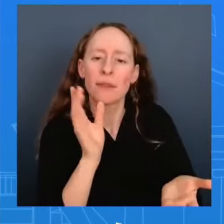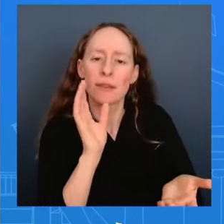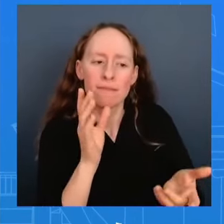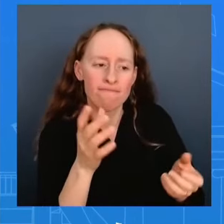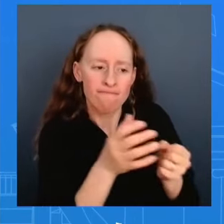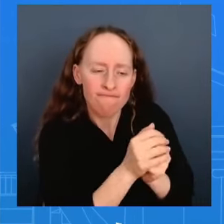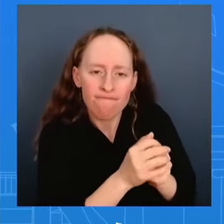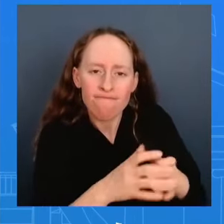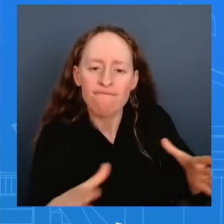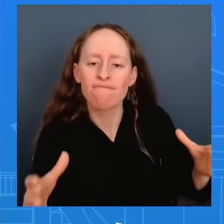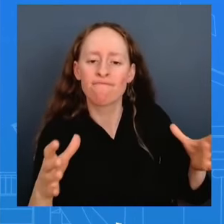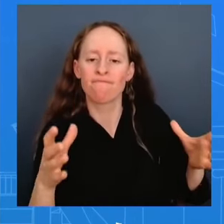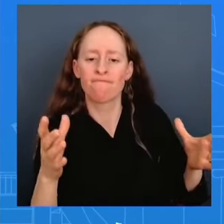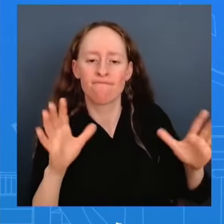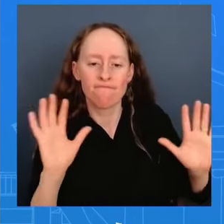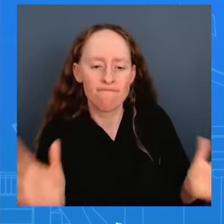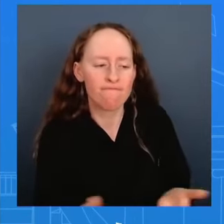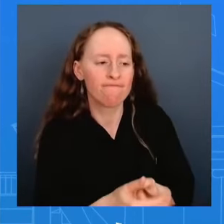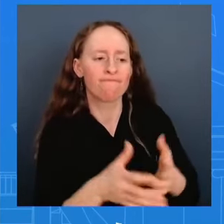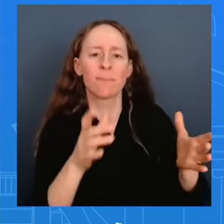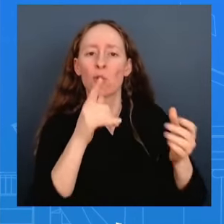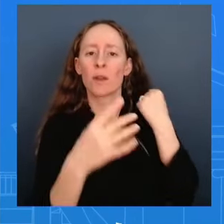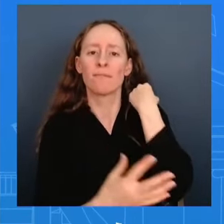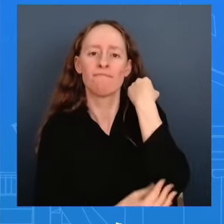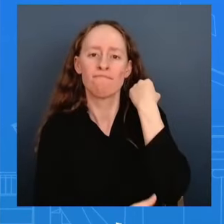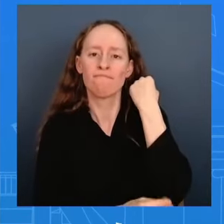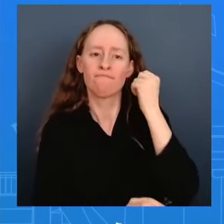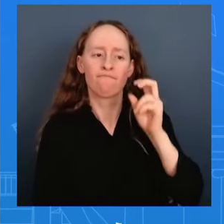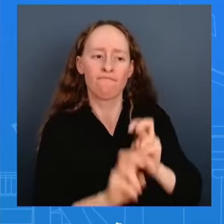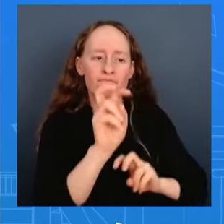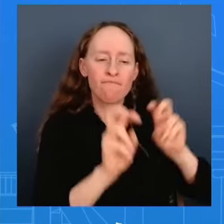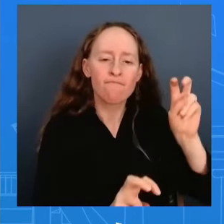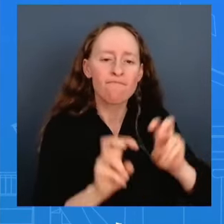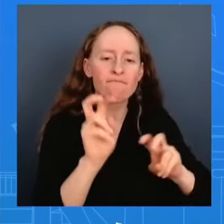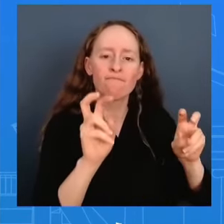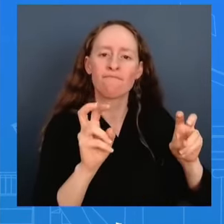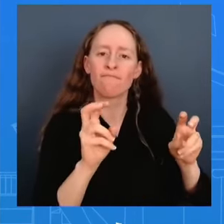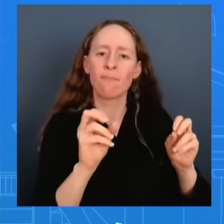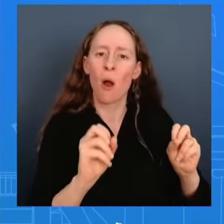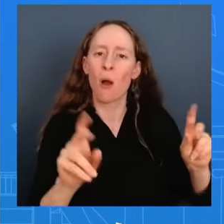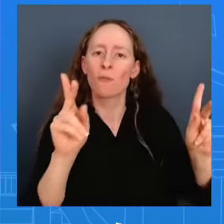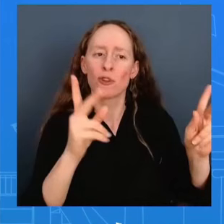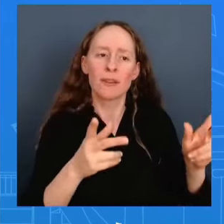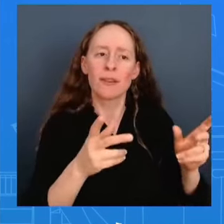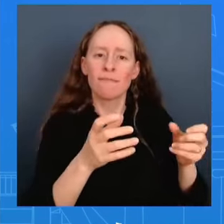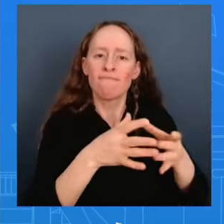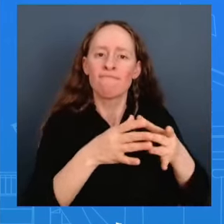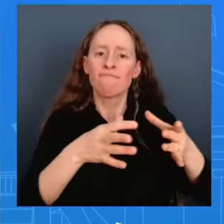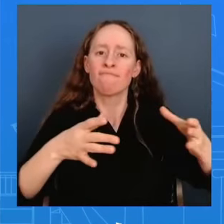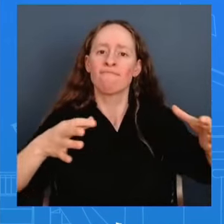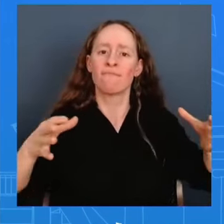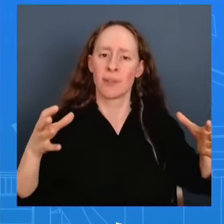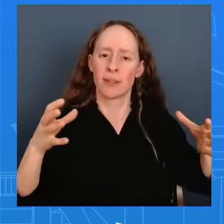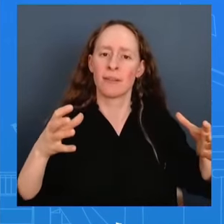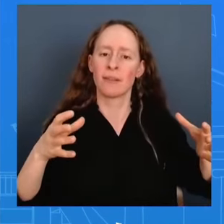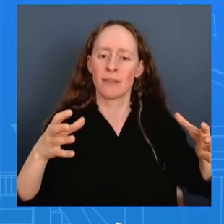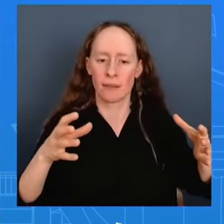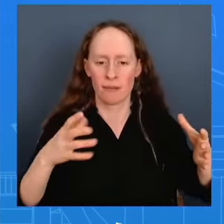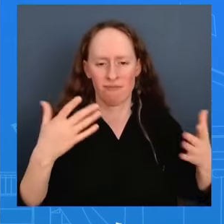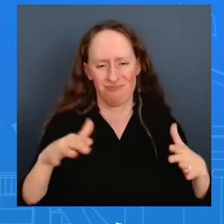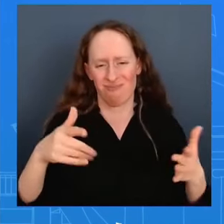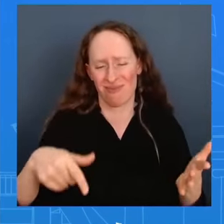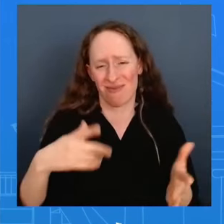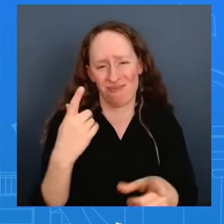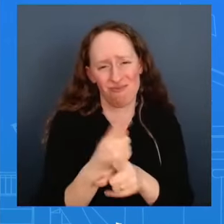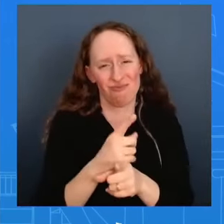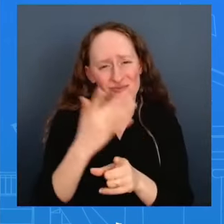make sure that we're not leaving anyone behind this is a smart and strategic approach from this president uh these tariffs are targeted at critical